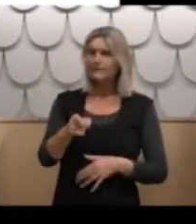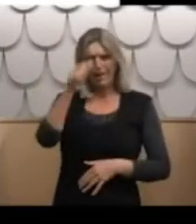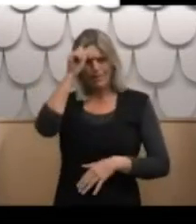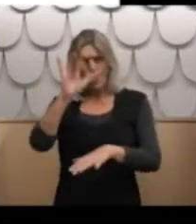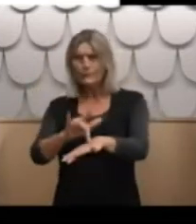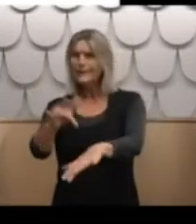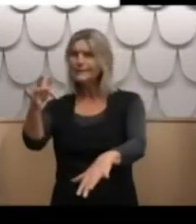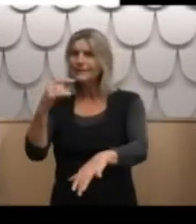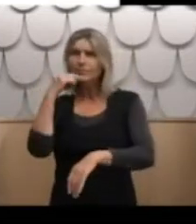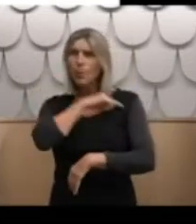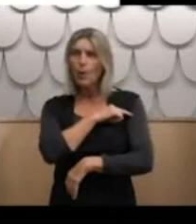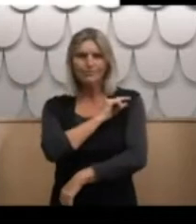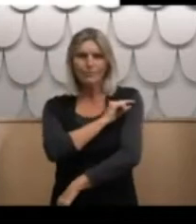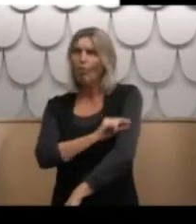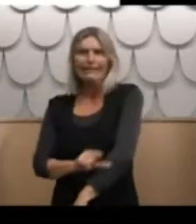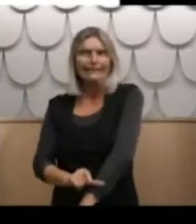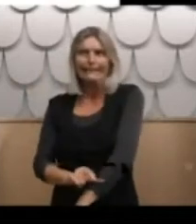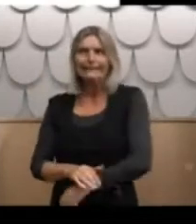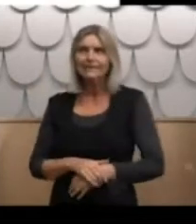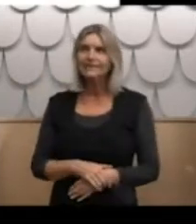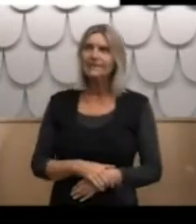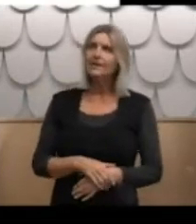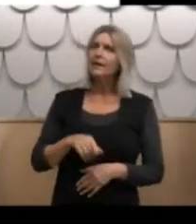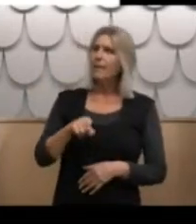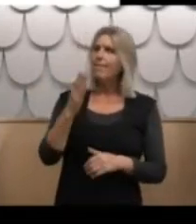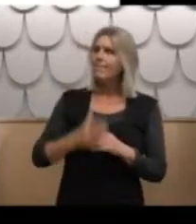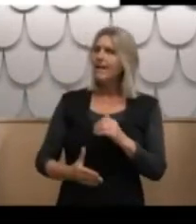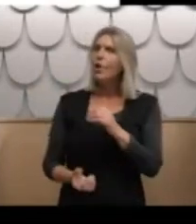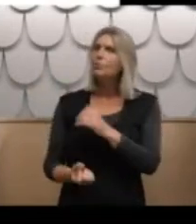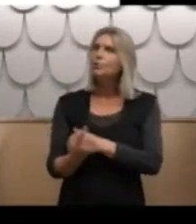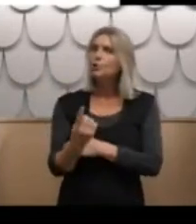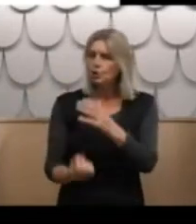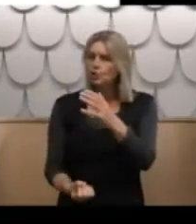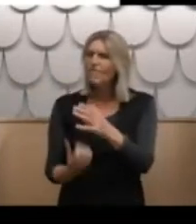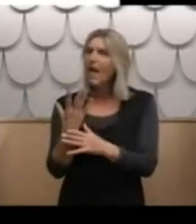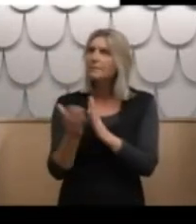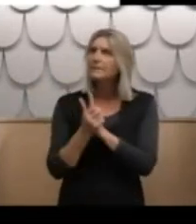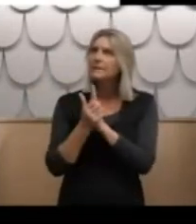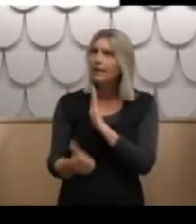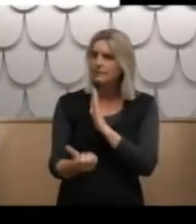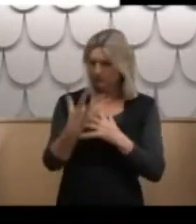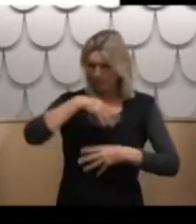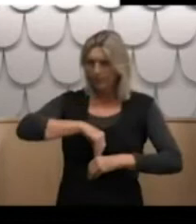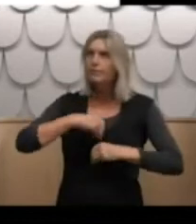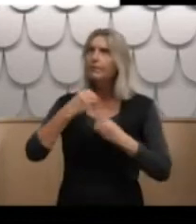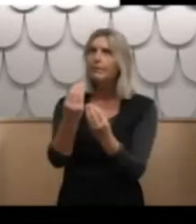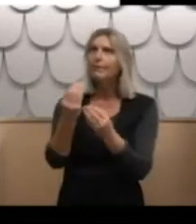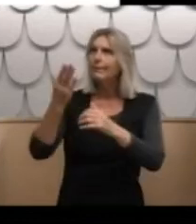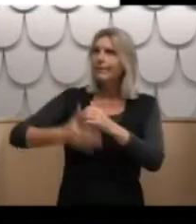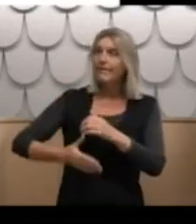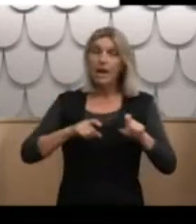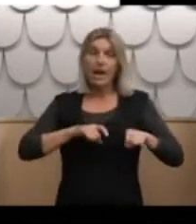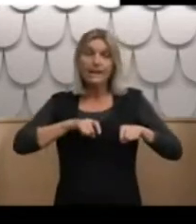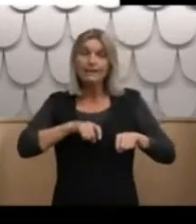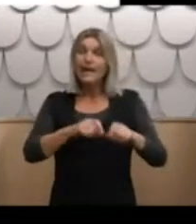sensitive, thin-skinned, but he has never had the opportunities to develop what skills he does possess. He stayed with friends